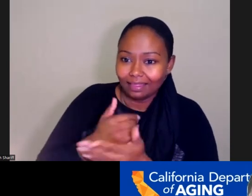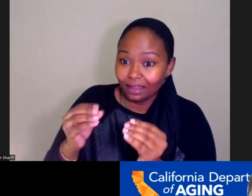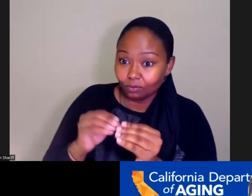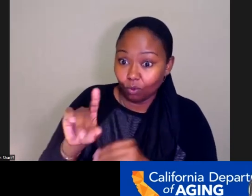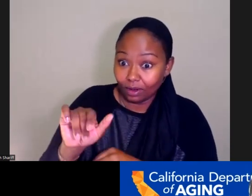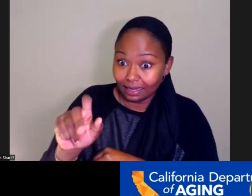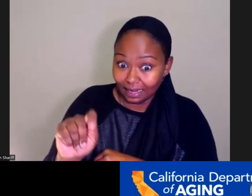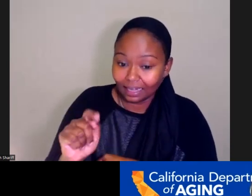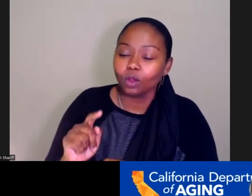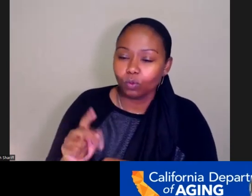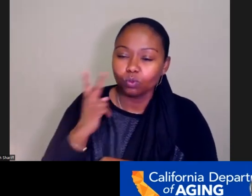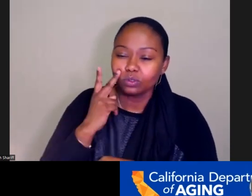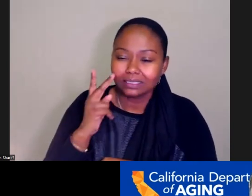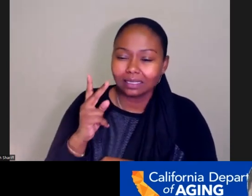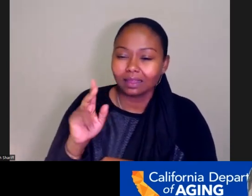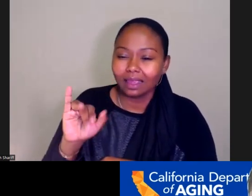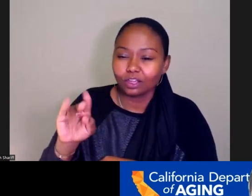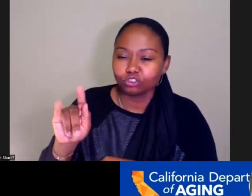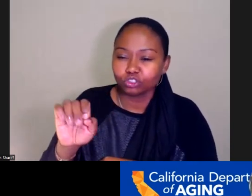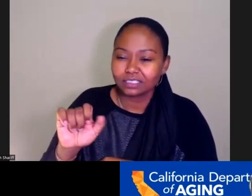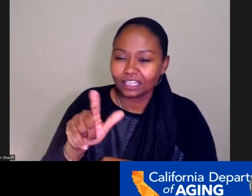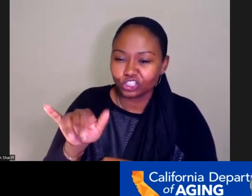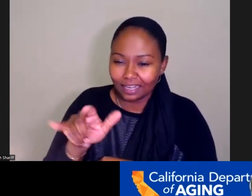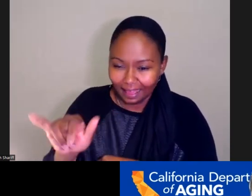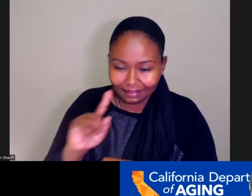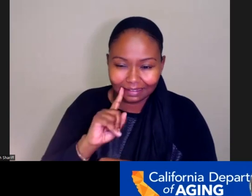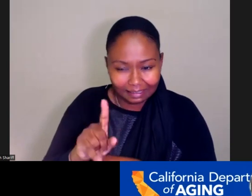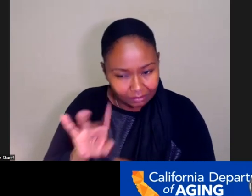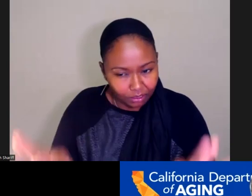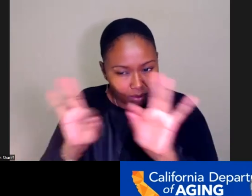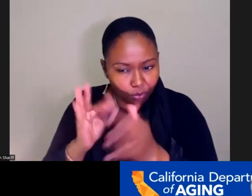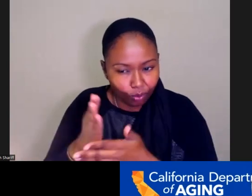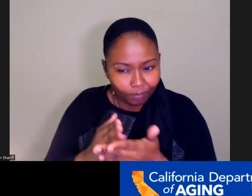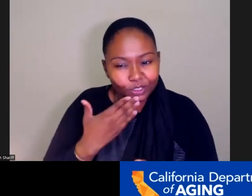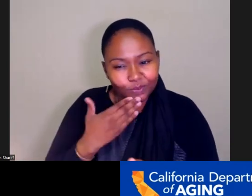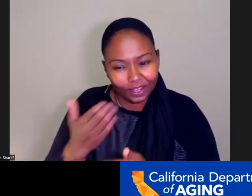intersectionality, which is a critical piece of this story. So definitely appreciate that point.